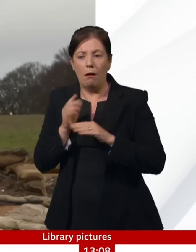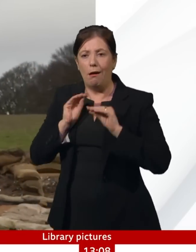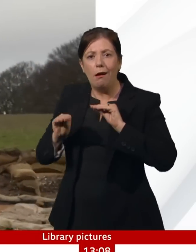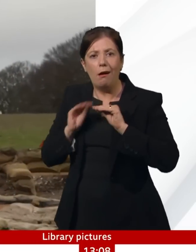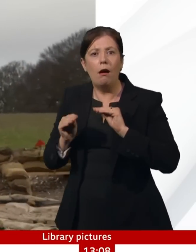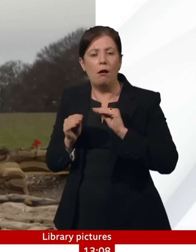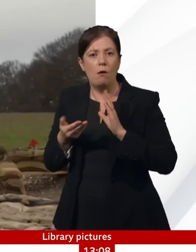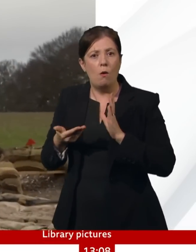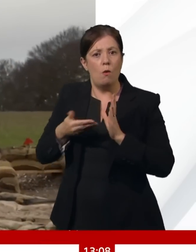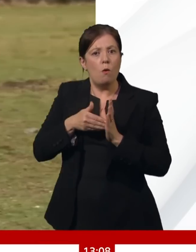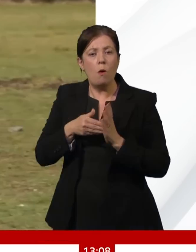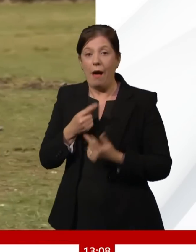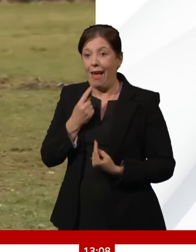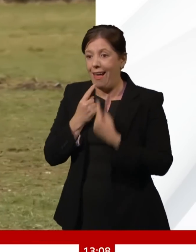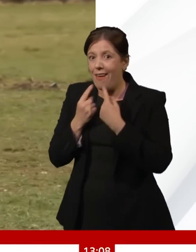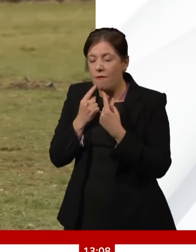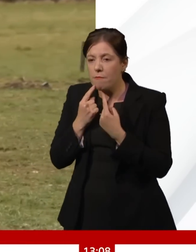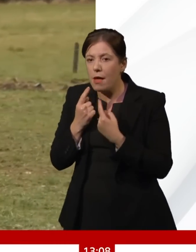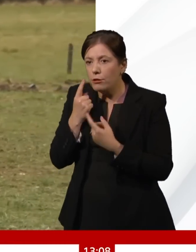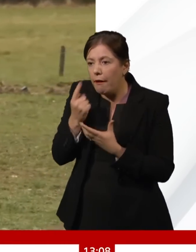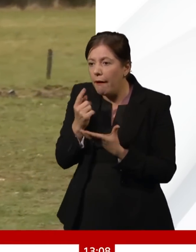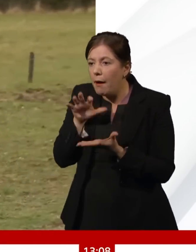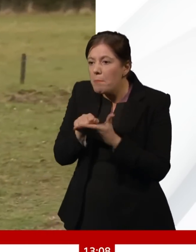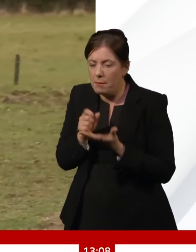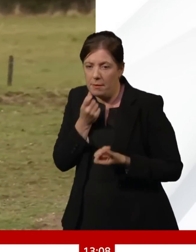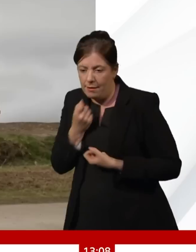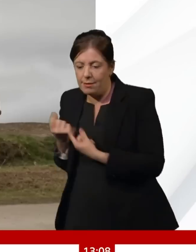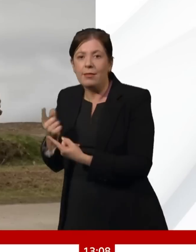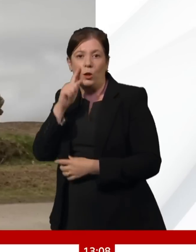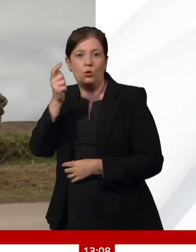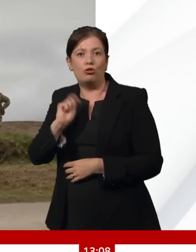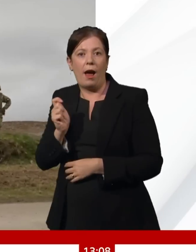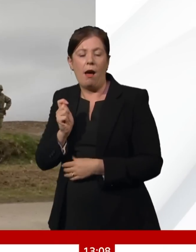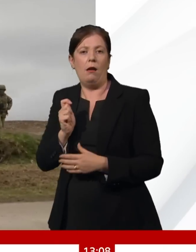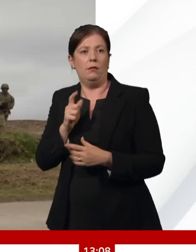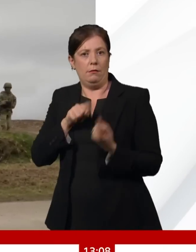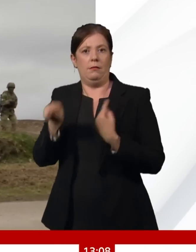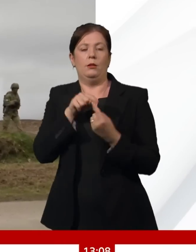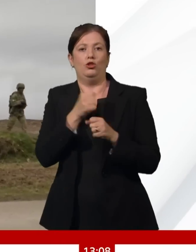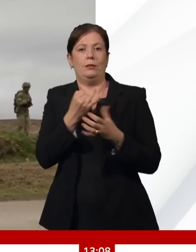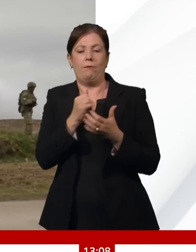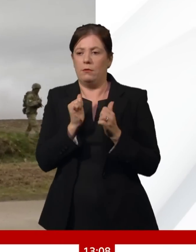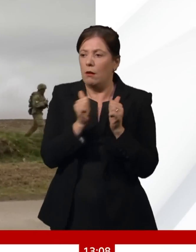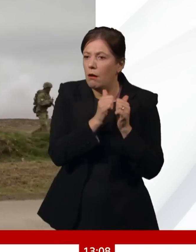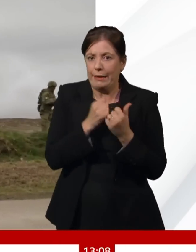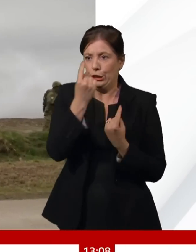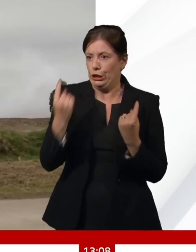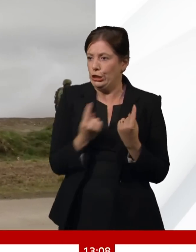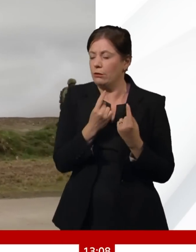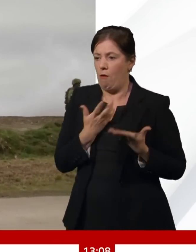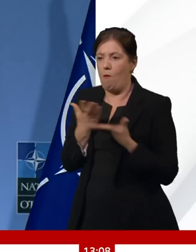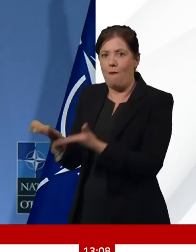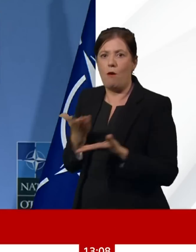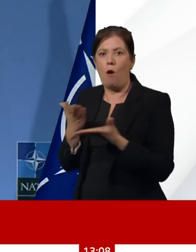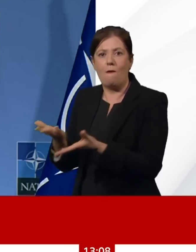but also more intelligence and industrial support, guaranteed for the long term, to make Ukraine hard to defeat.